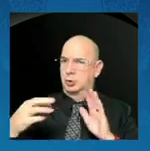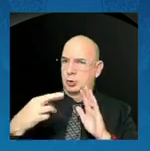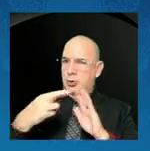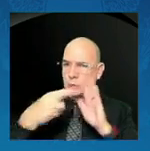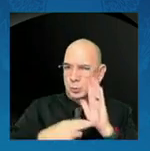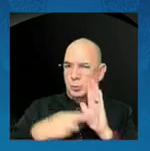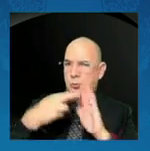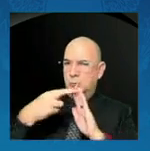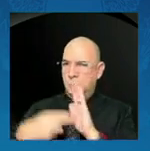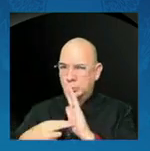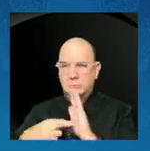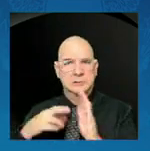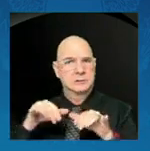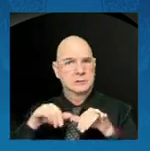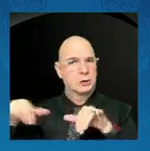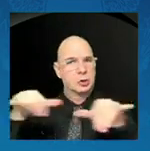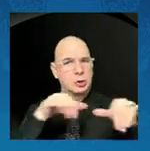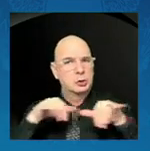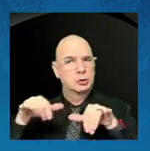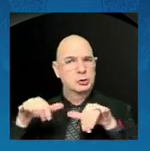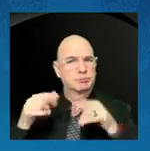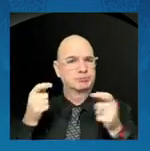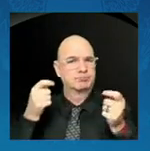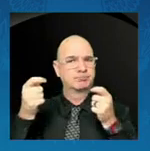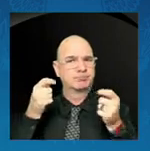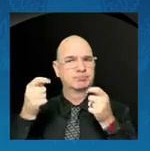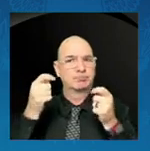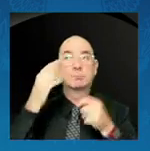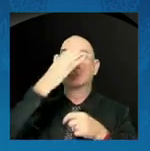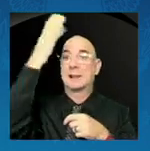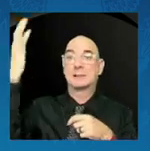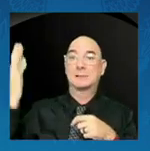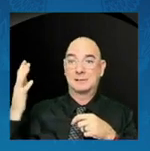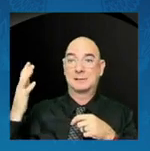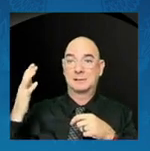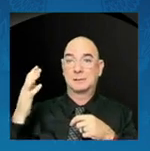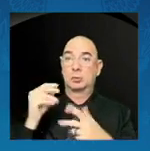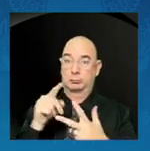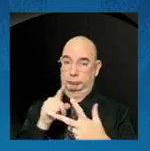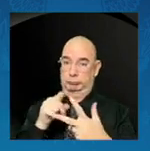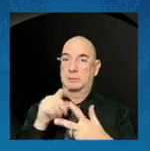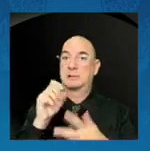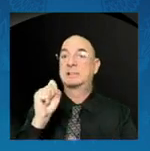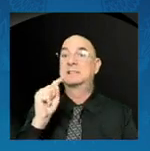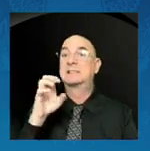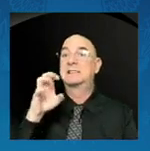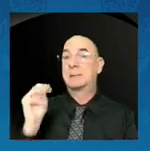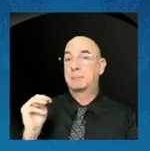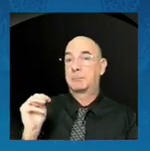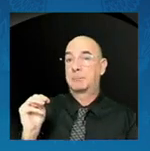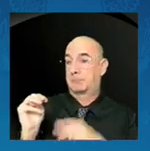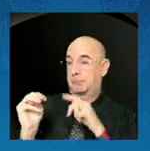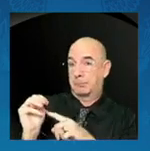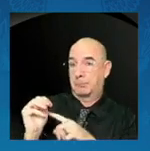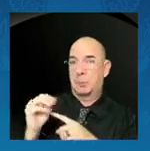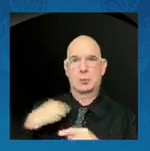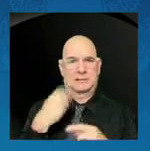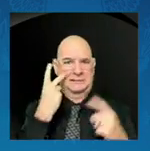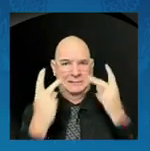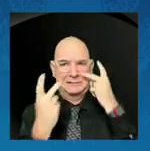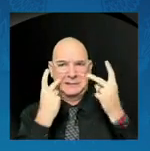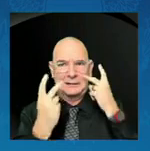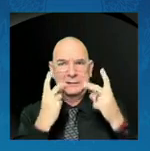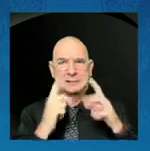So first, on STEM, I have visited several college campuses over the years, including this year, I visited Hampton